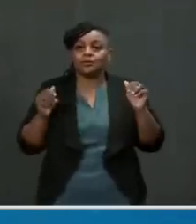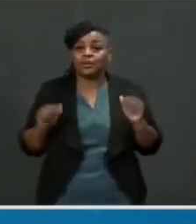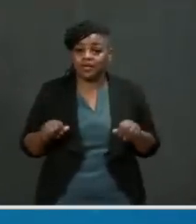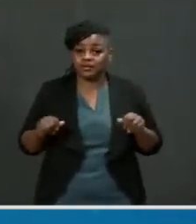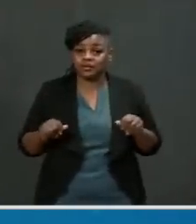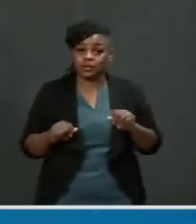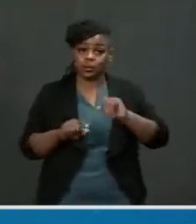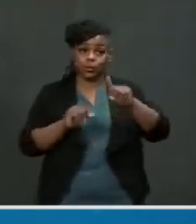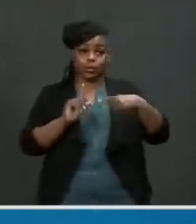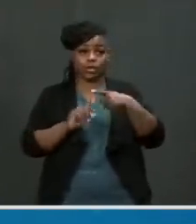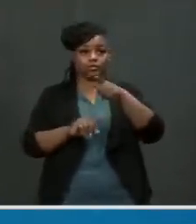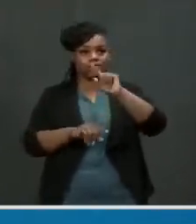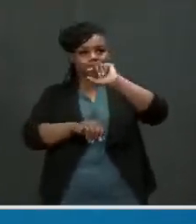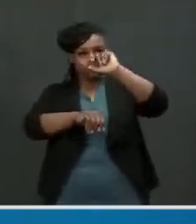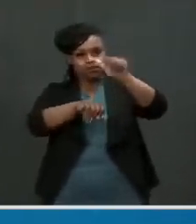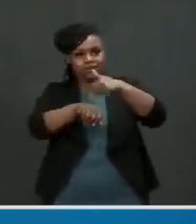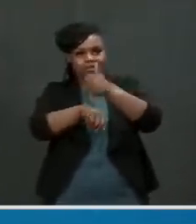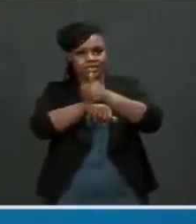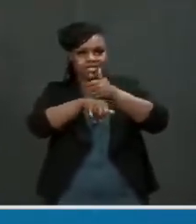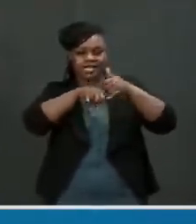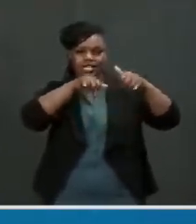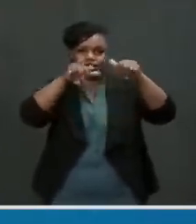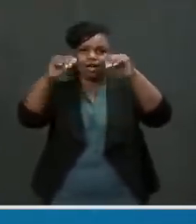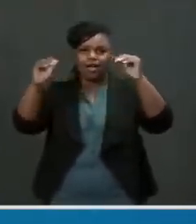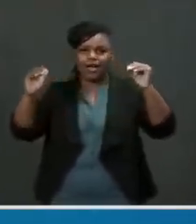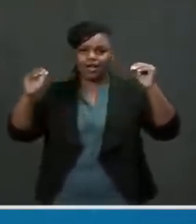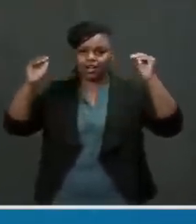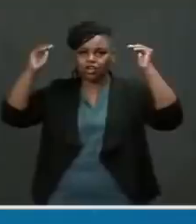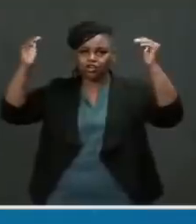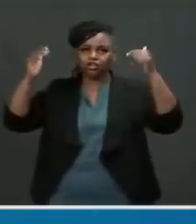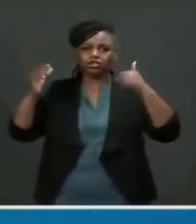know we are capable of reaching it.